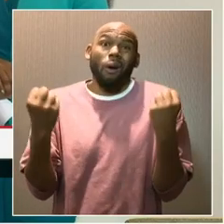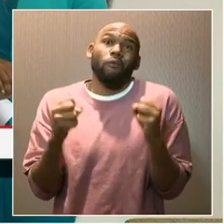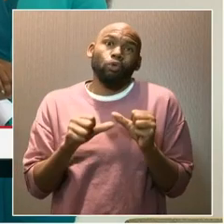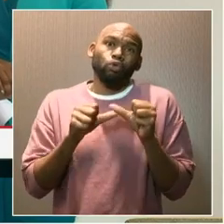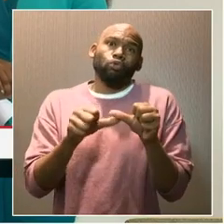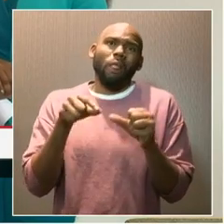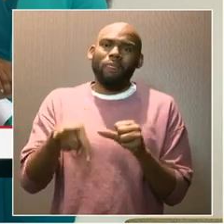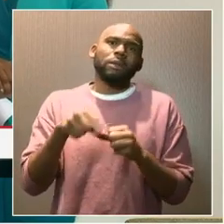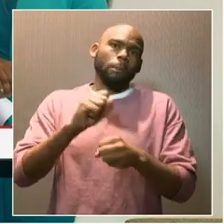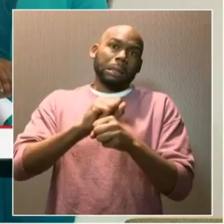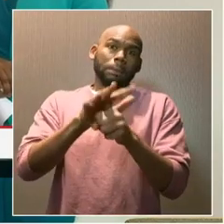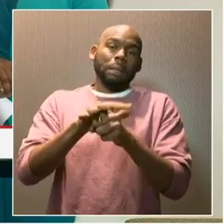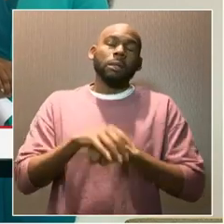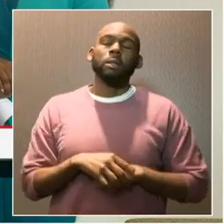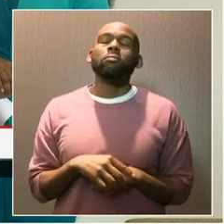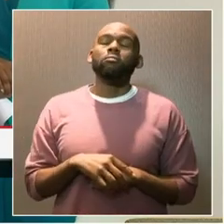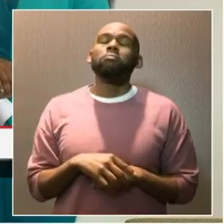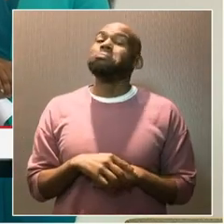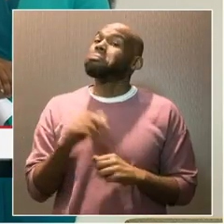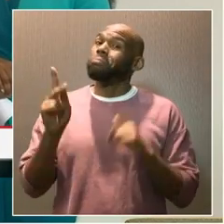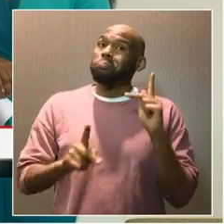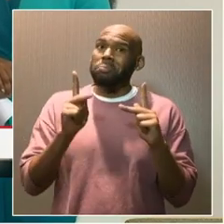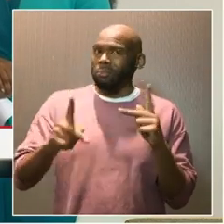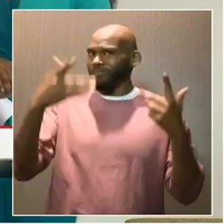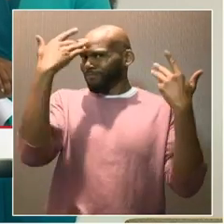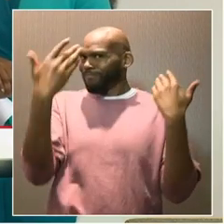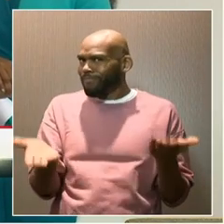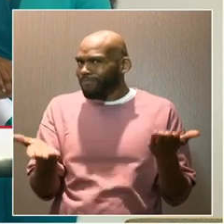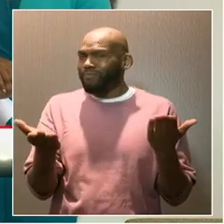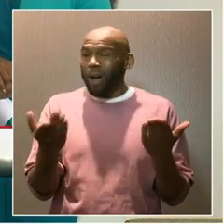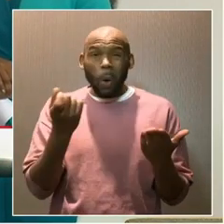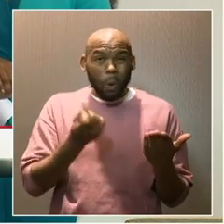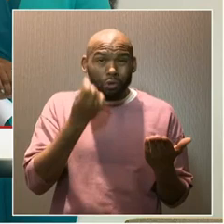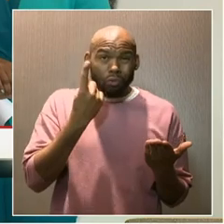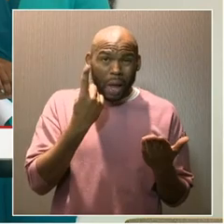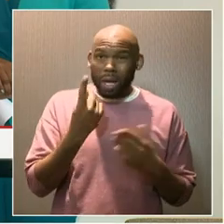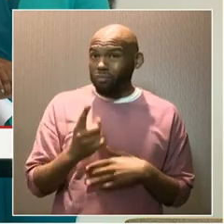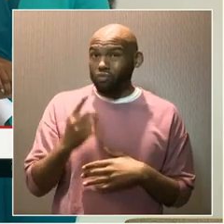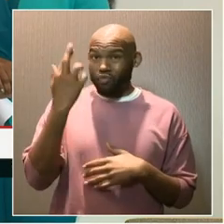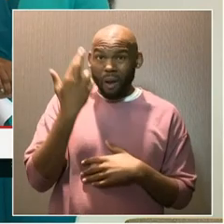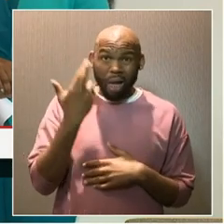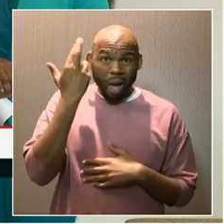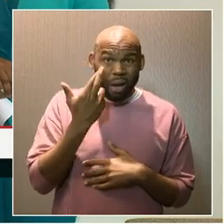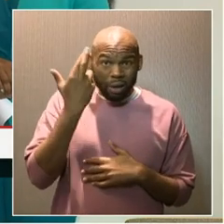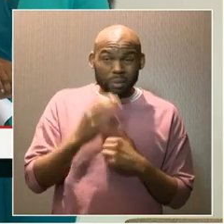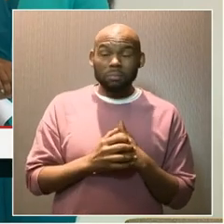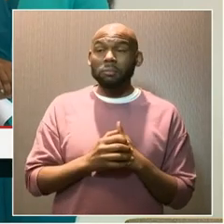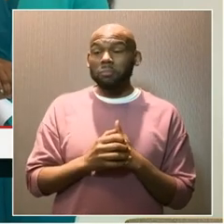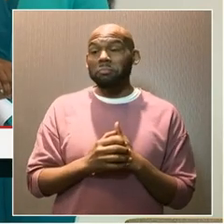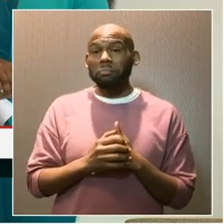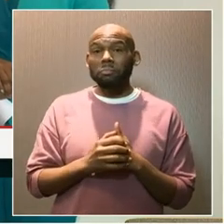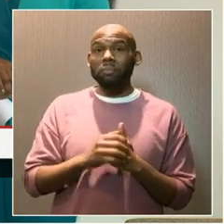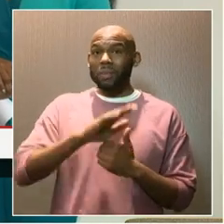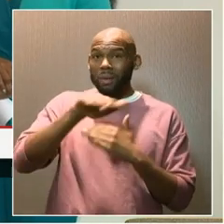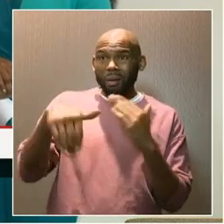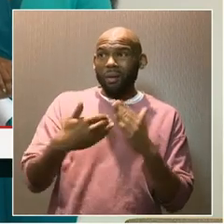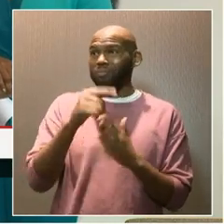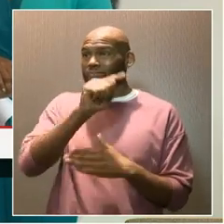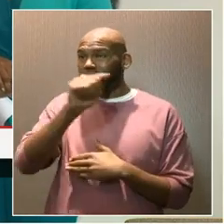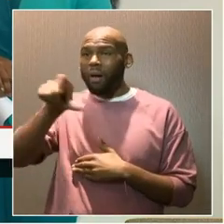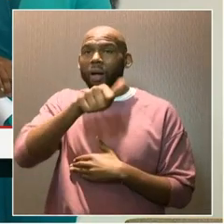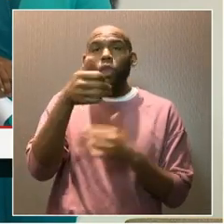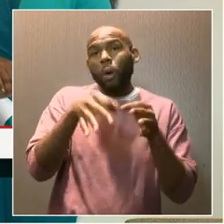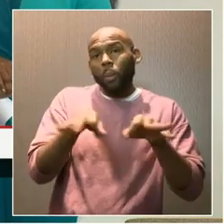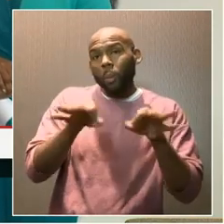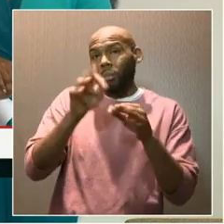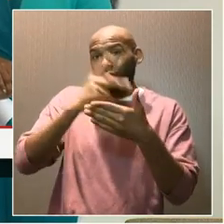the pandemic. But what folks don't understand and realize is that out of all of the other important programs